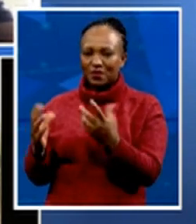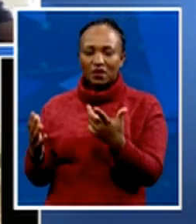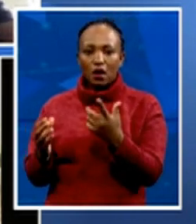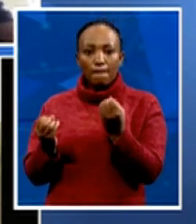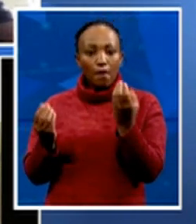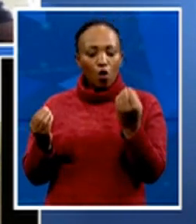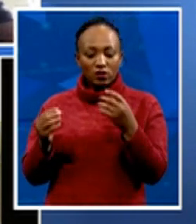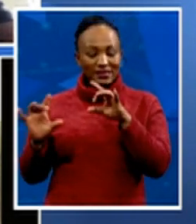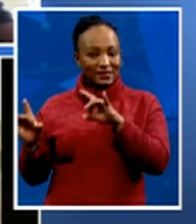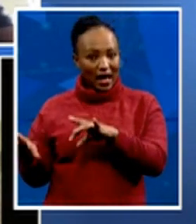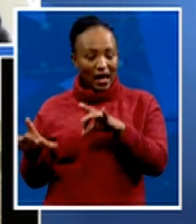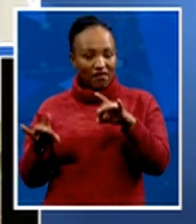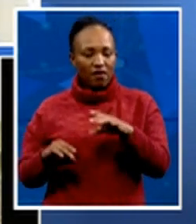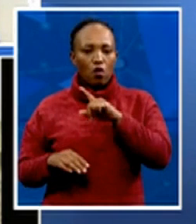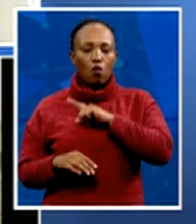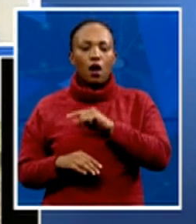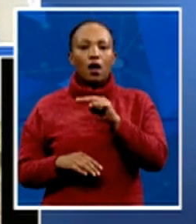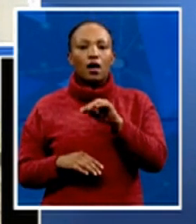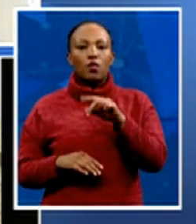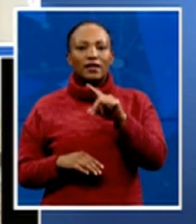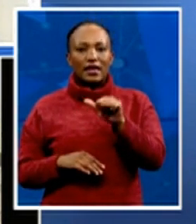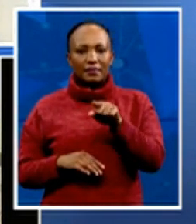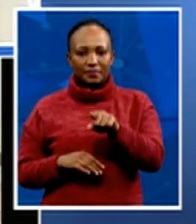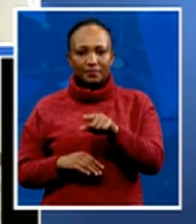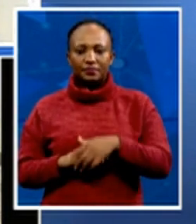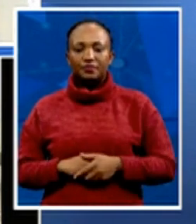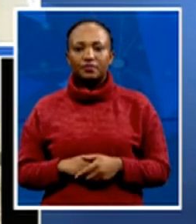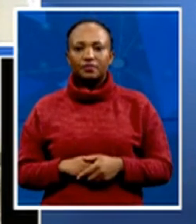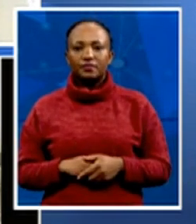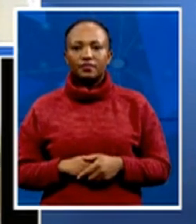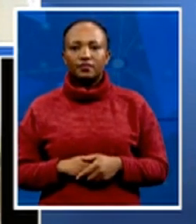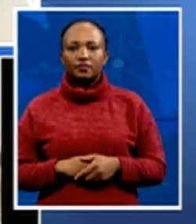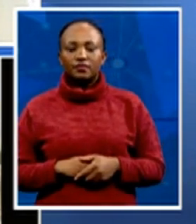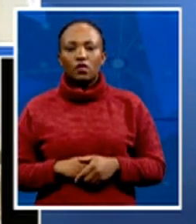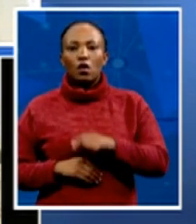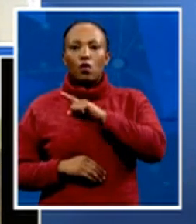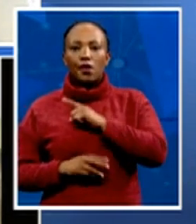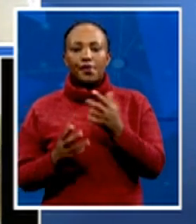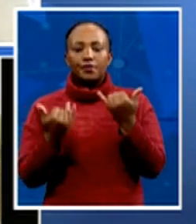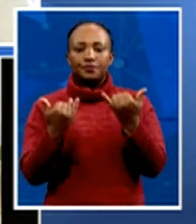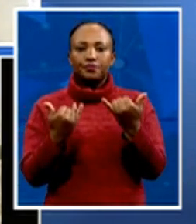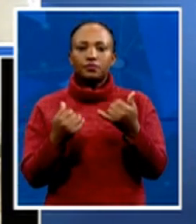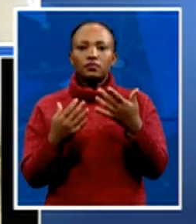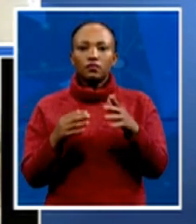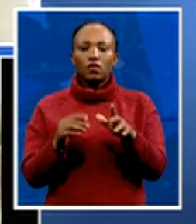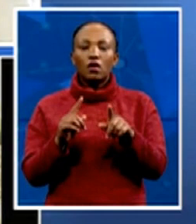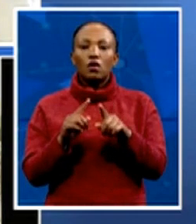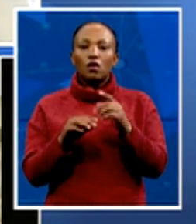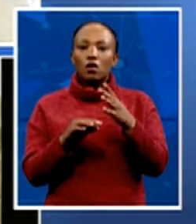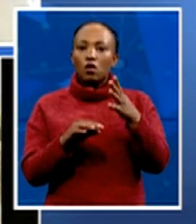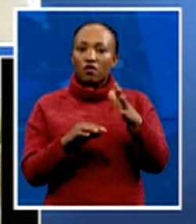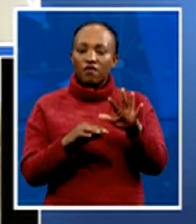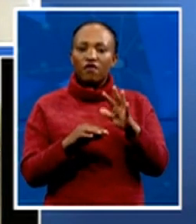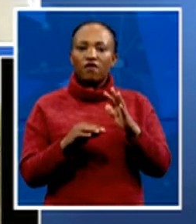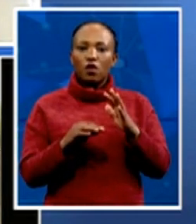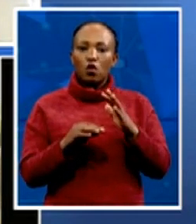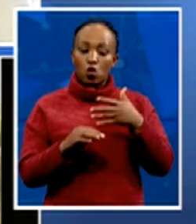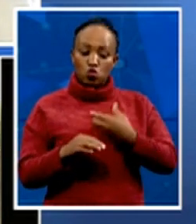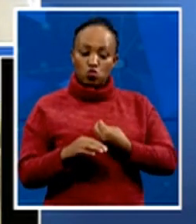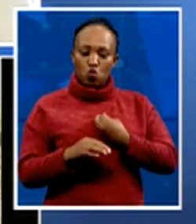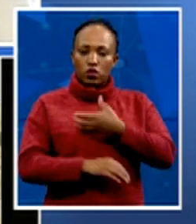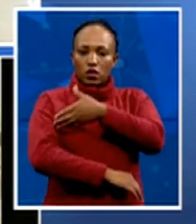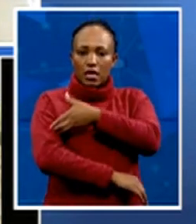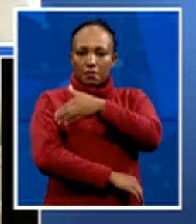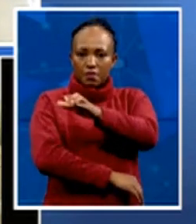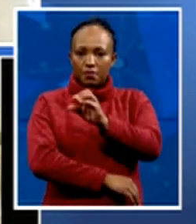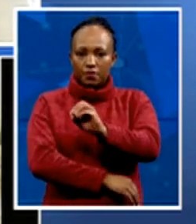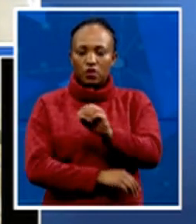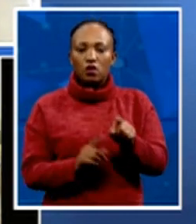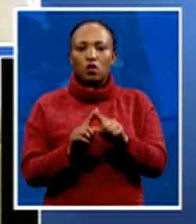situation?